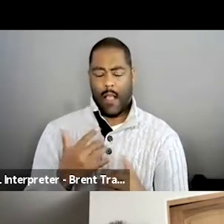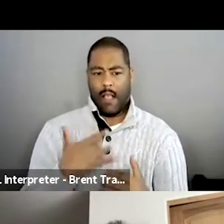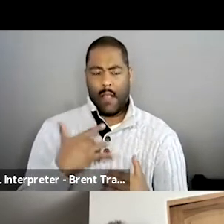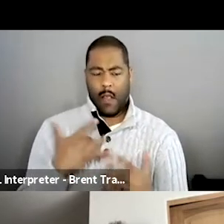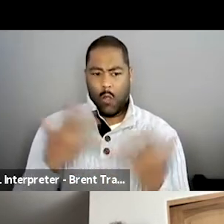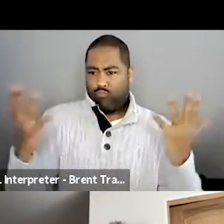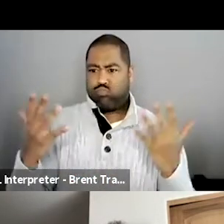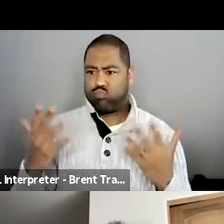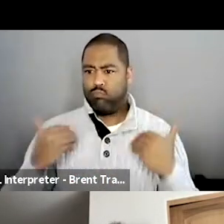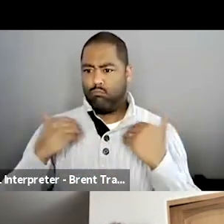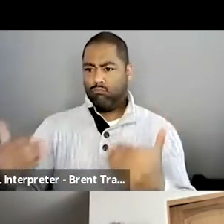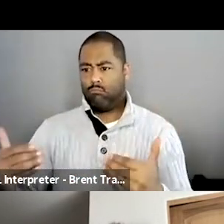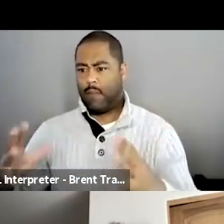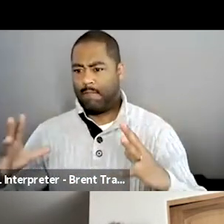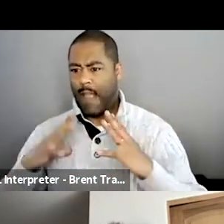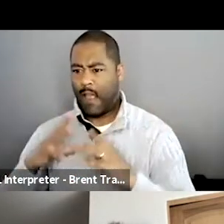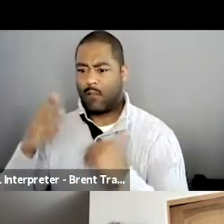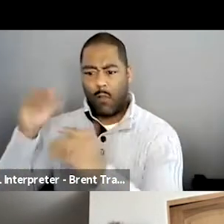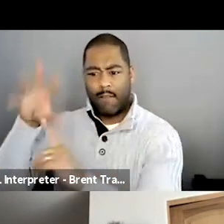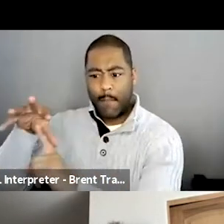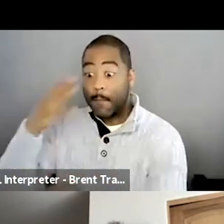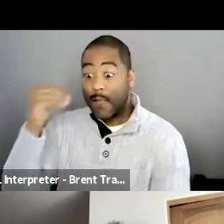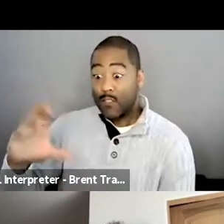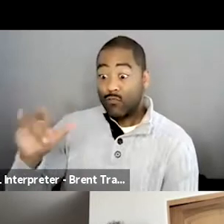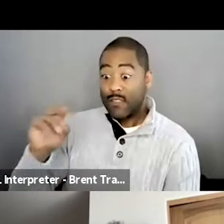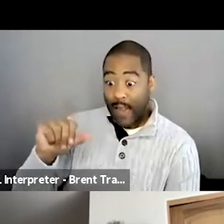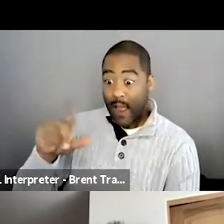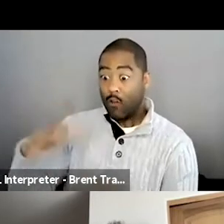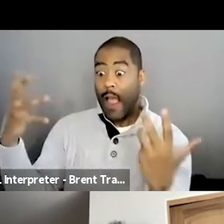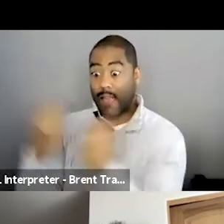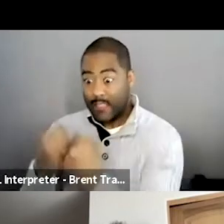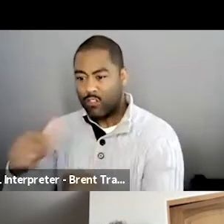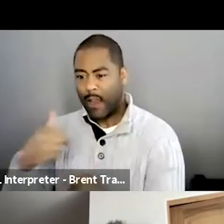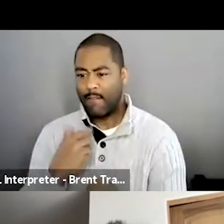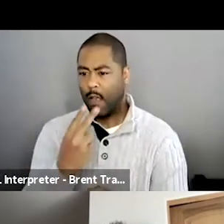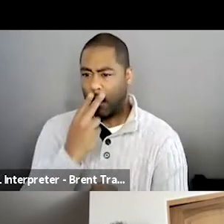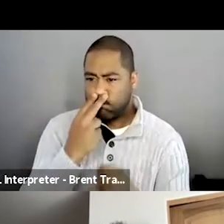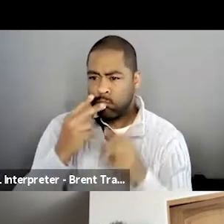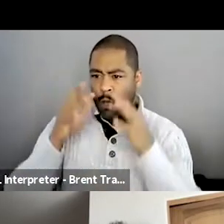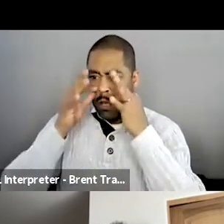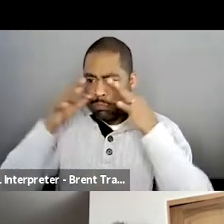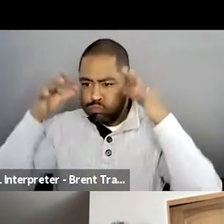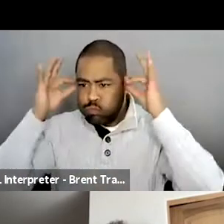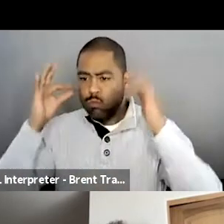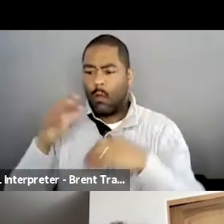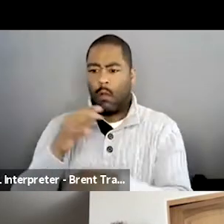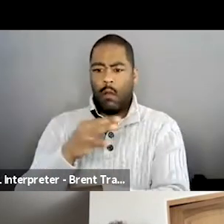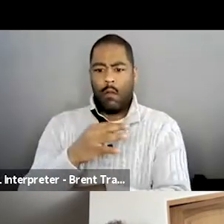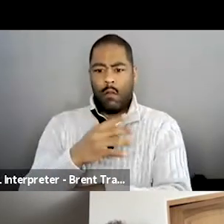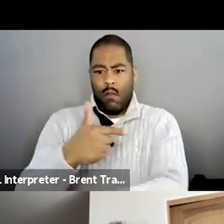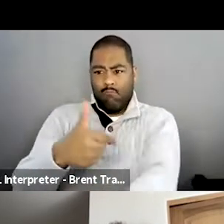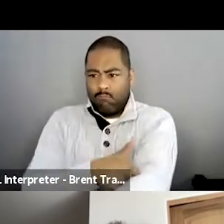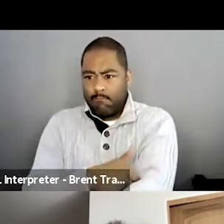shape and it was quite scary. And, you know, seeing her parents by the bedside was, uh, was pretty emotional for me. And I usually